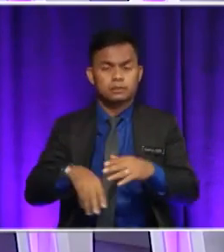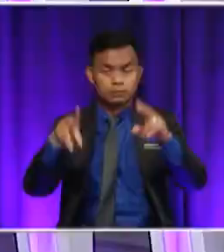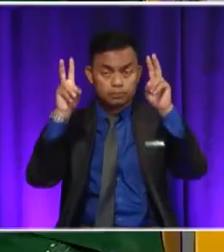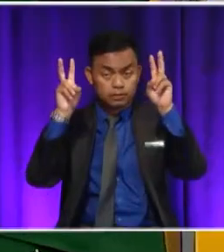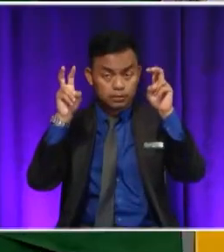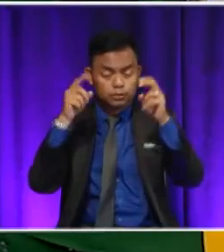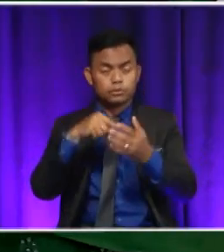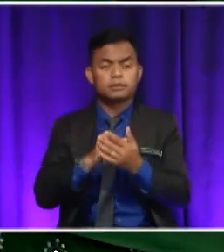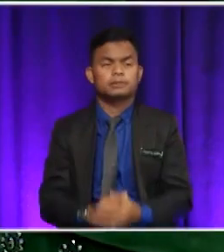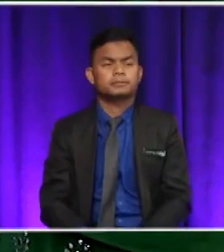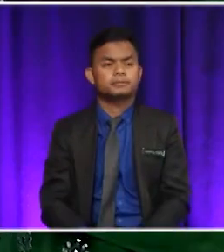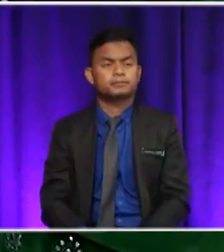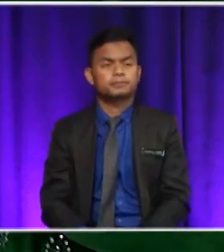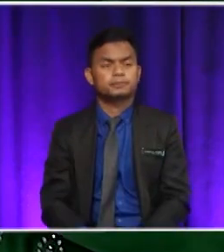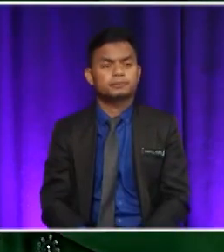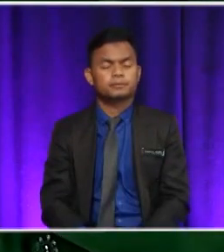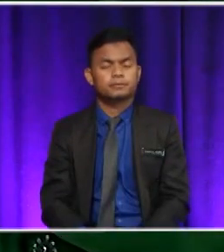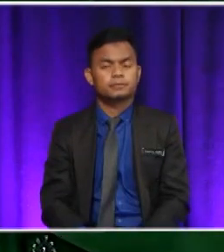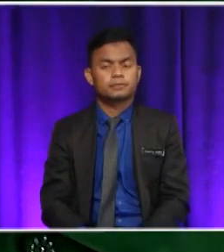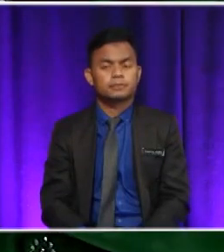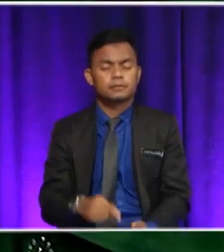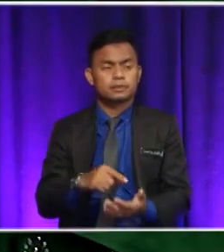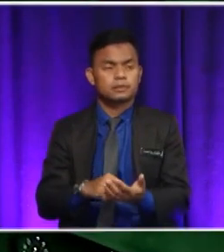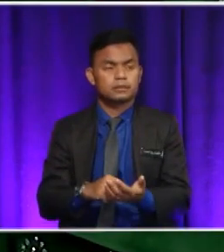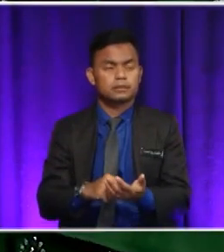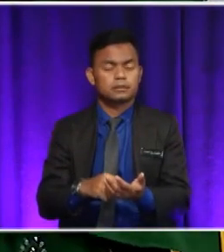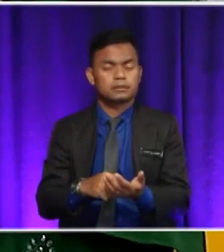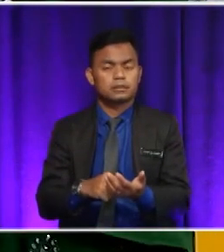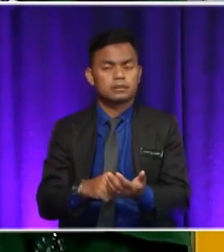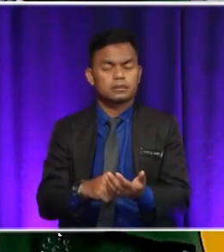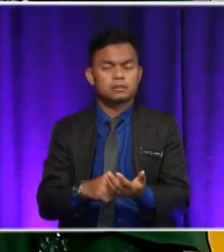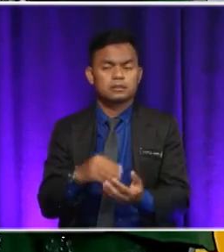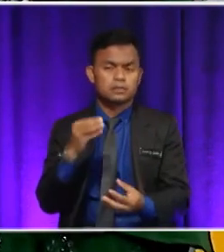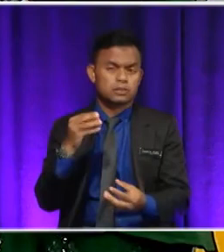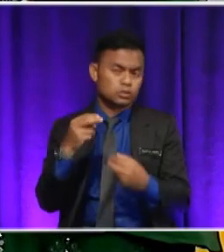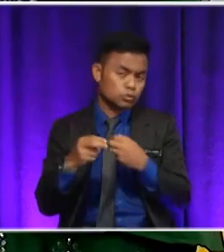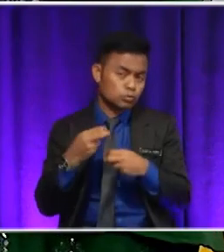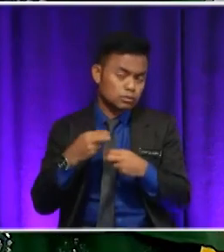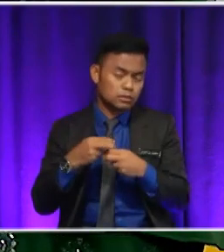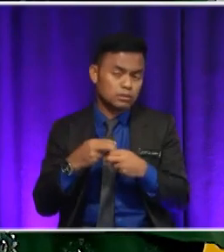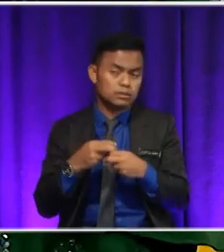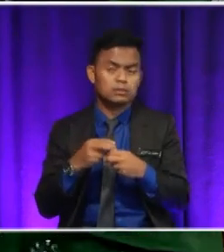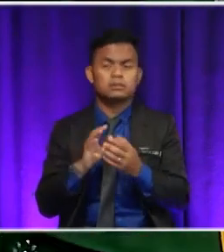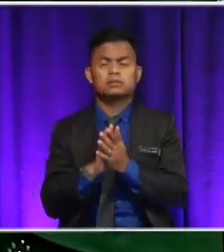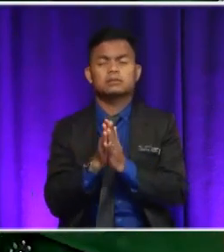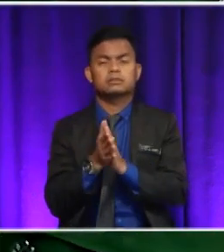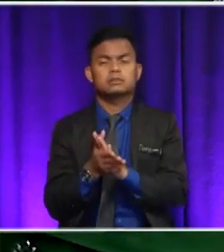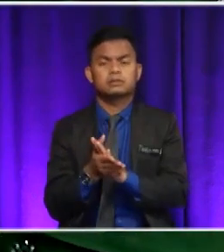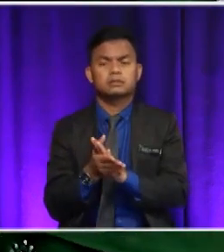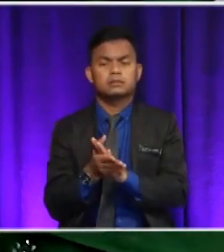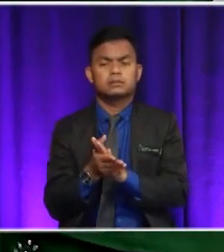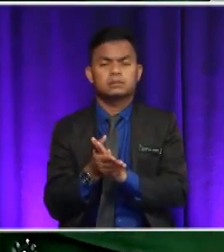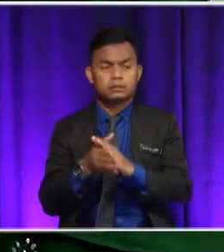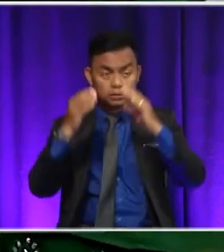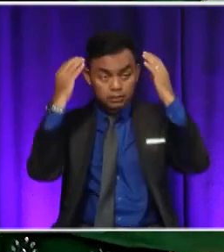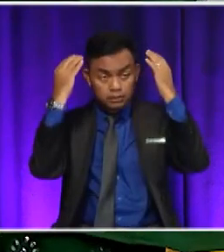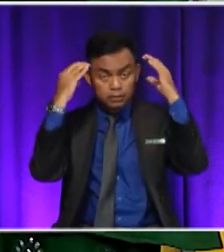Okay, since this is quite a huge task, meaning they have to think of the reasons and they were the ones who gave me